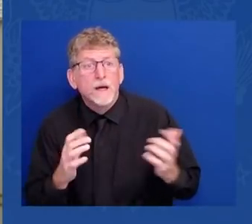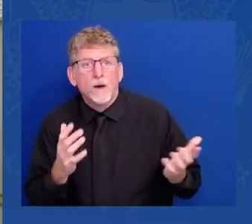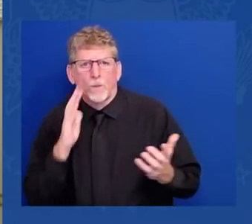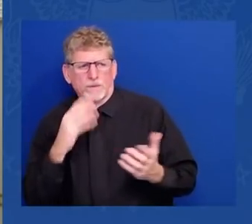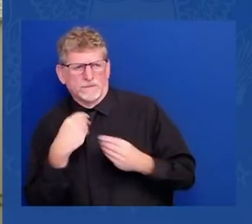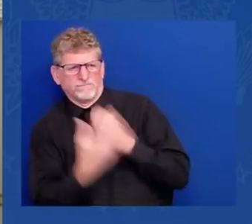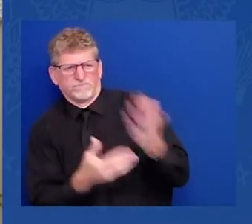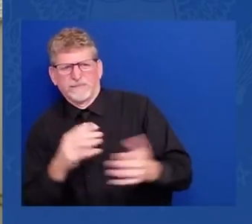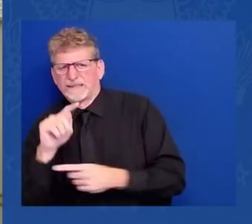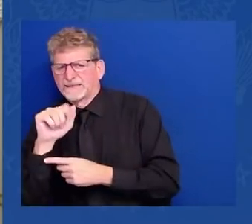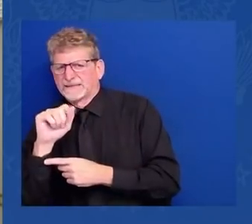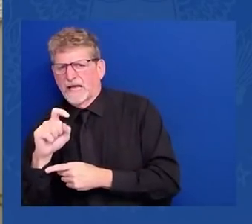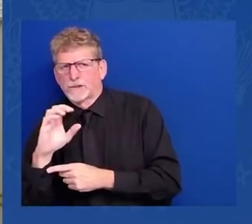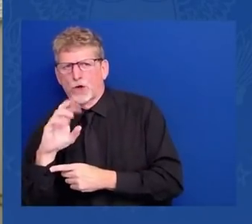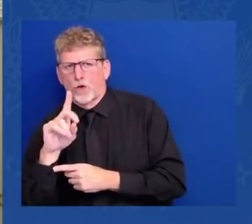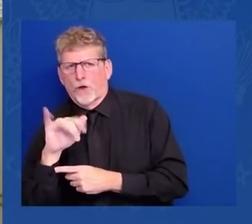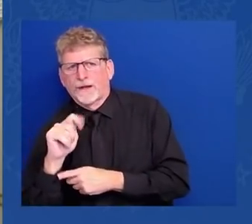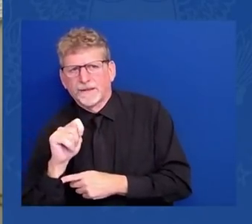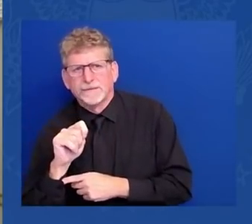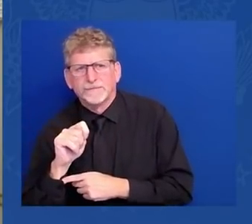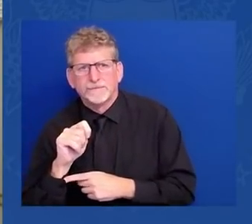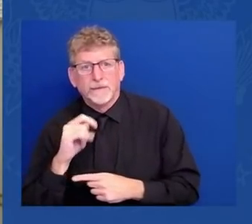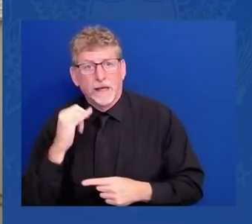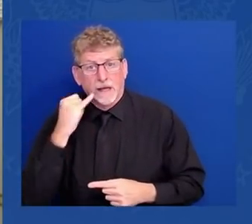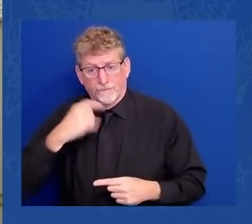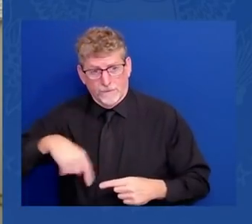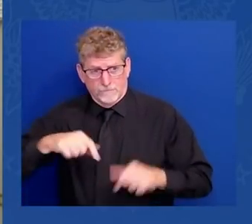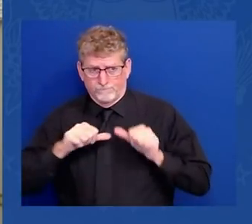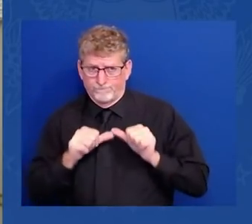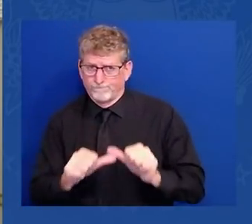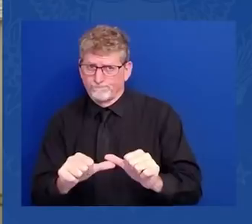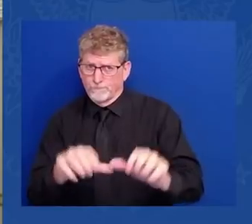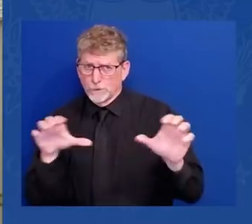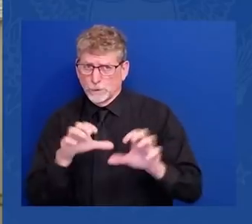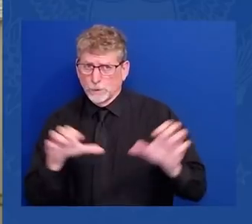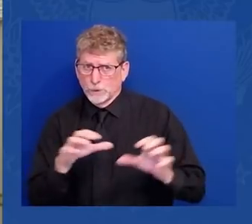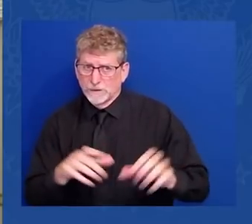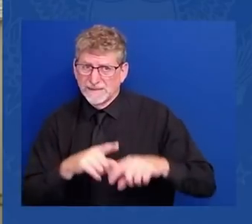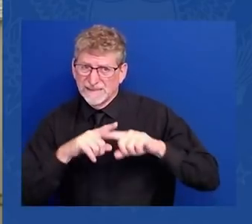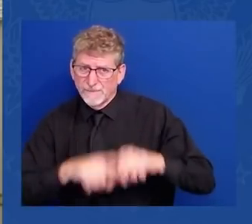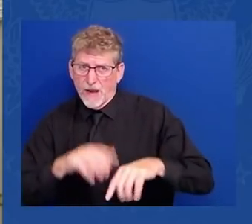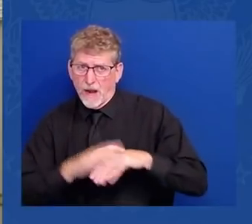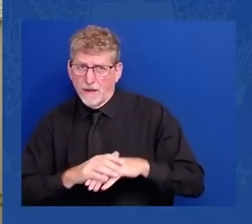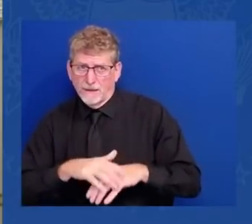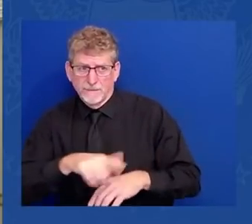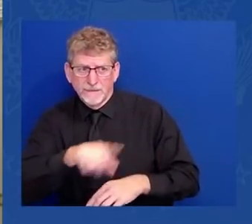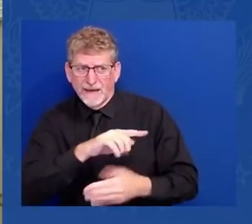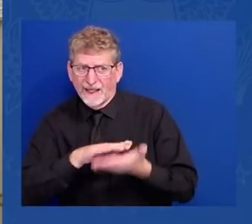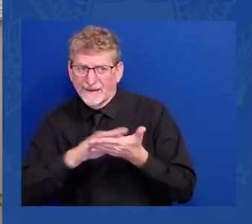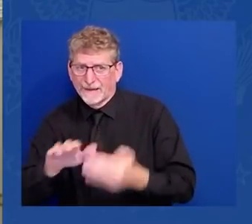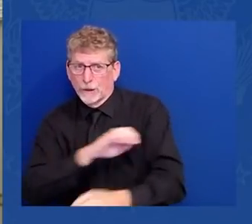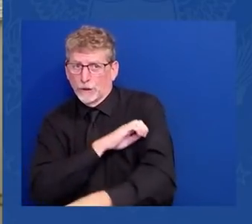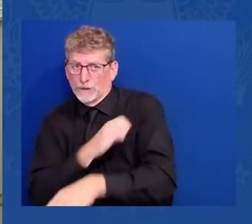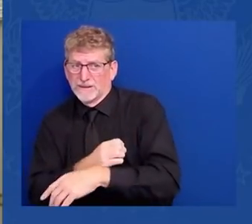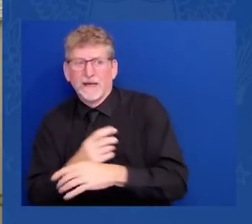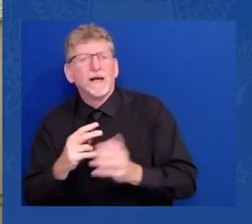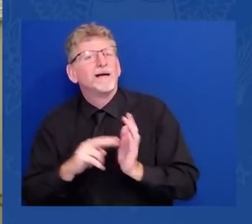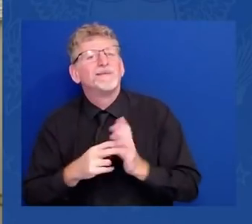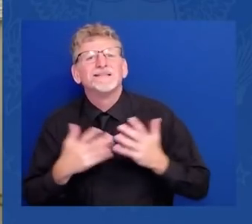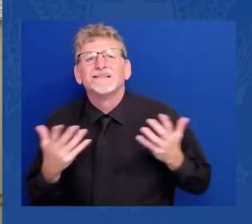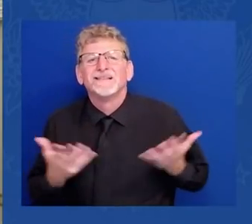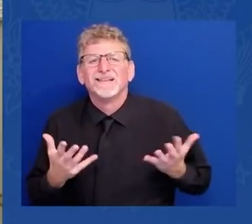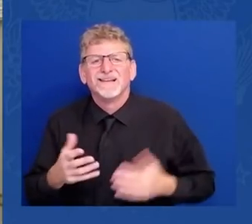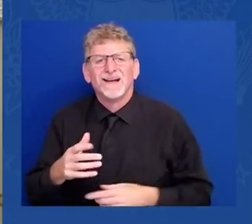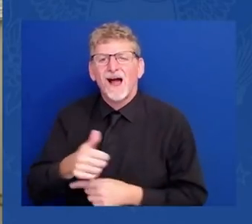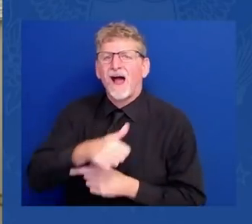That'll mean tyrants like Putin won't be able to use fossil fuels as weapons against other nations. And it will make America